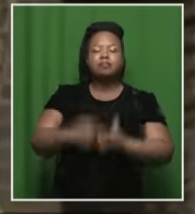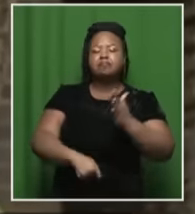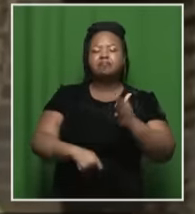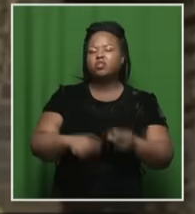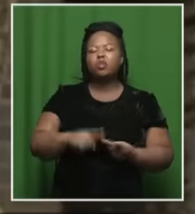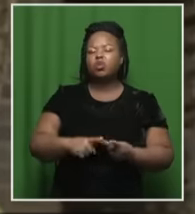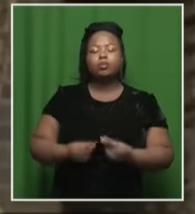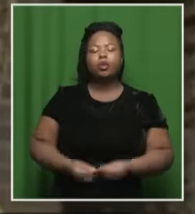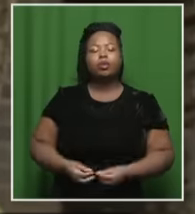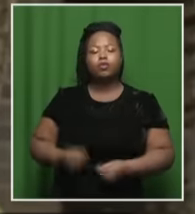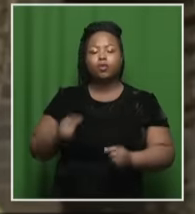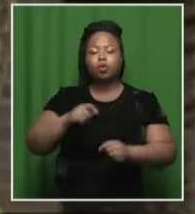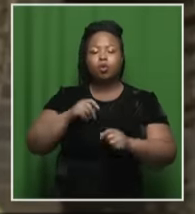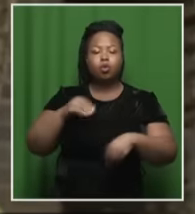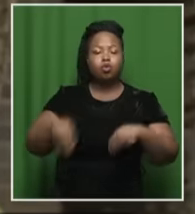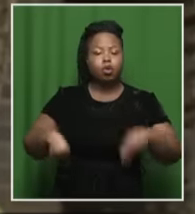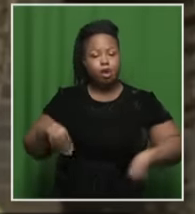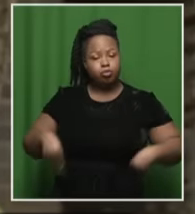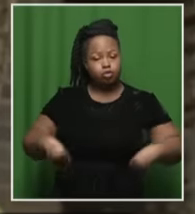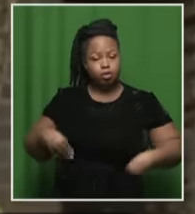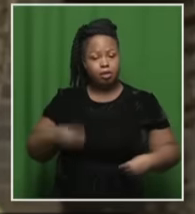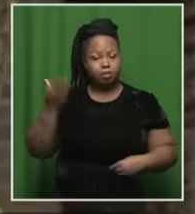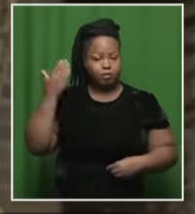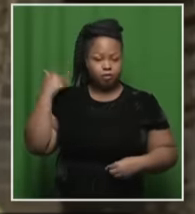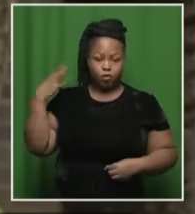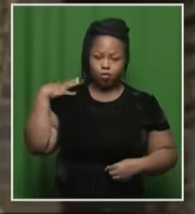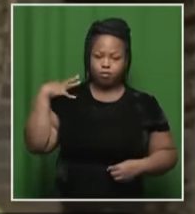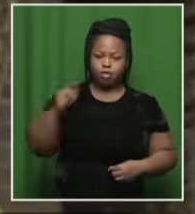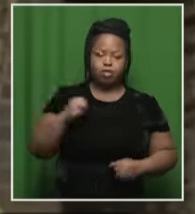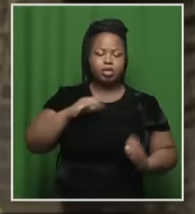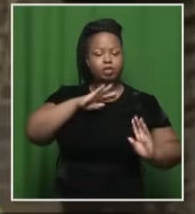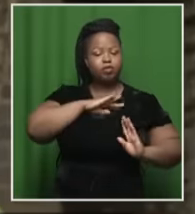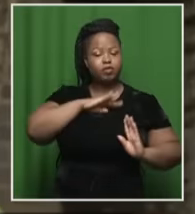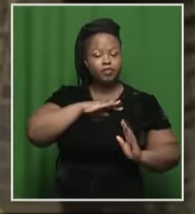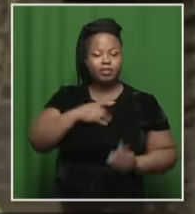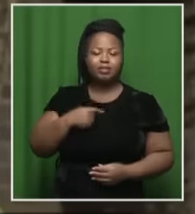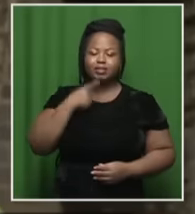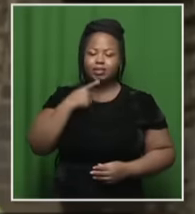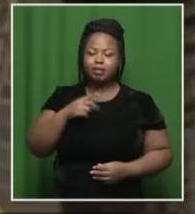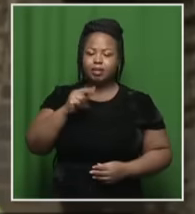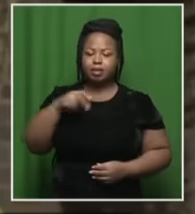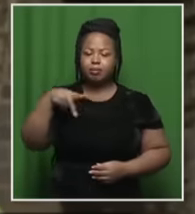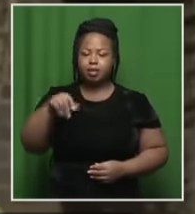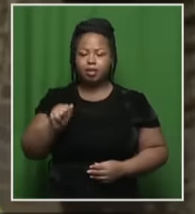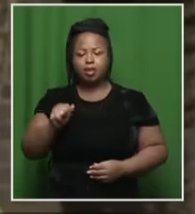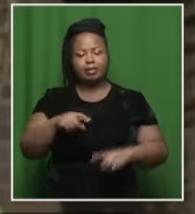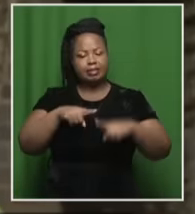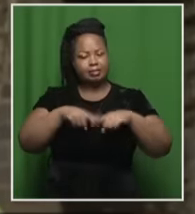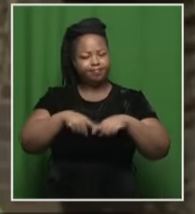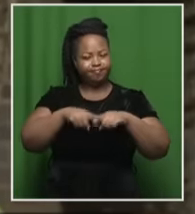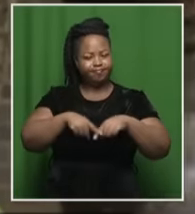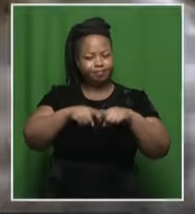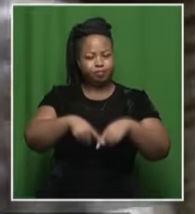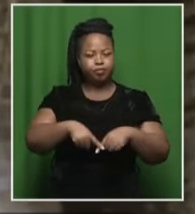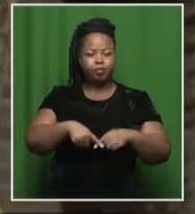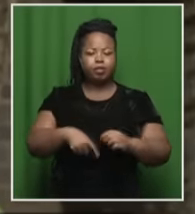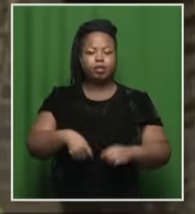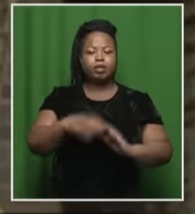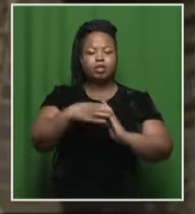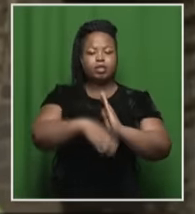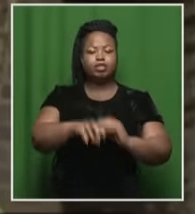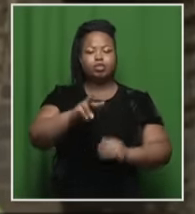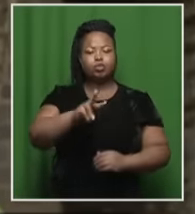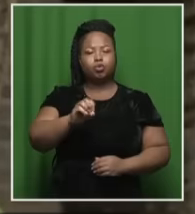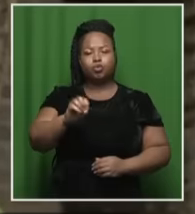allegations of corruption, during her tenure as Minister of Defense. We understand that the NPA is relying on the Section 204